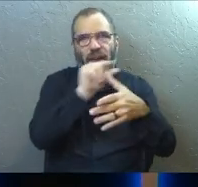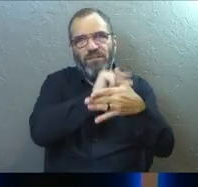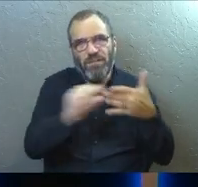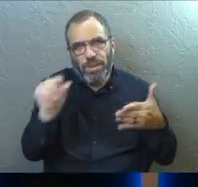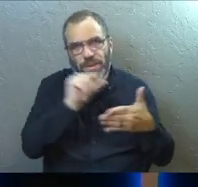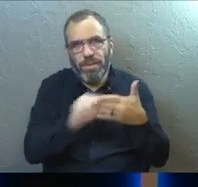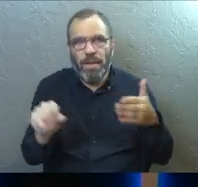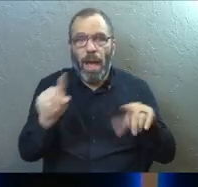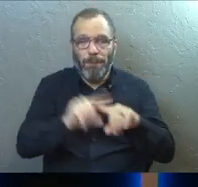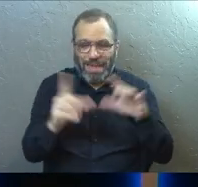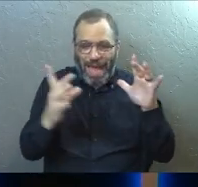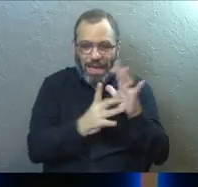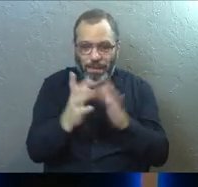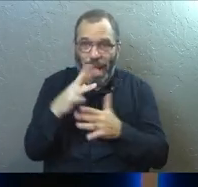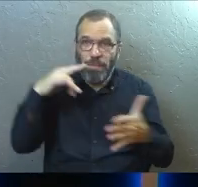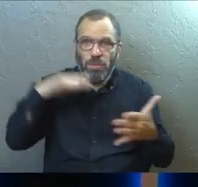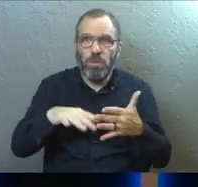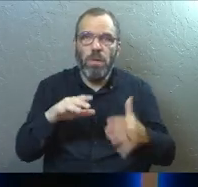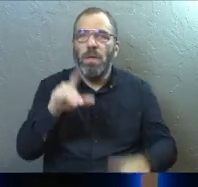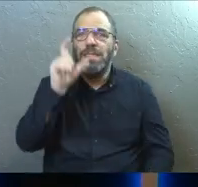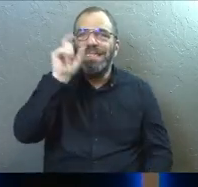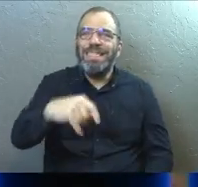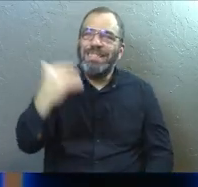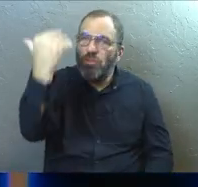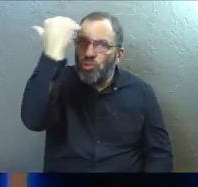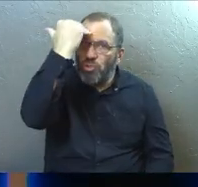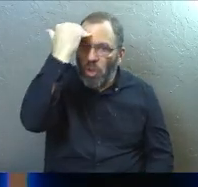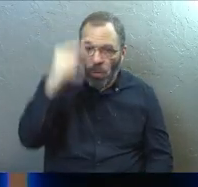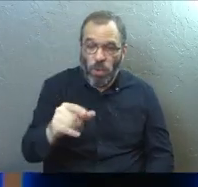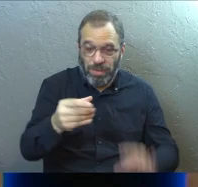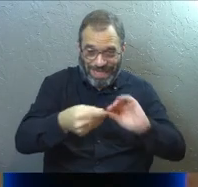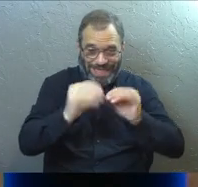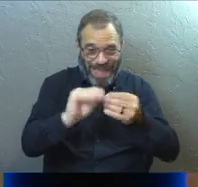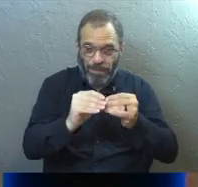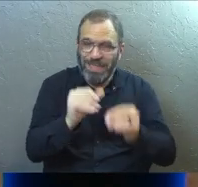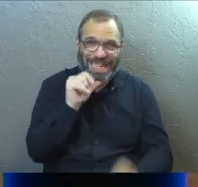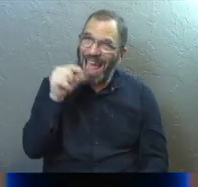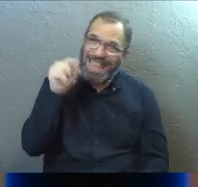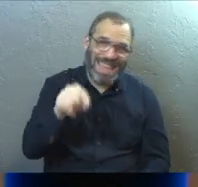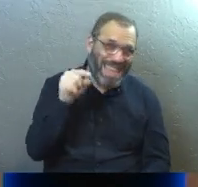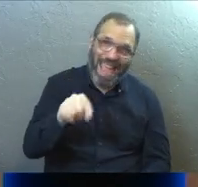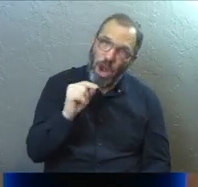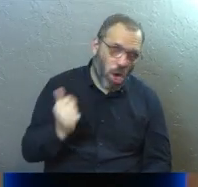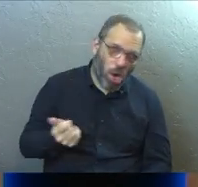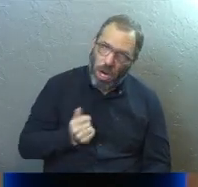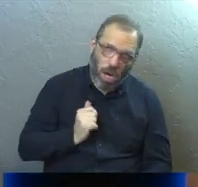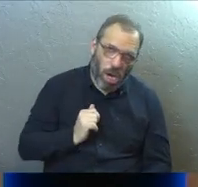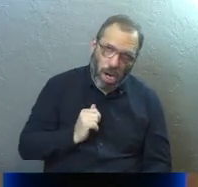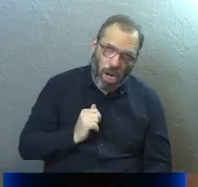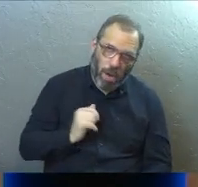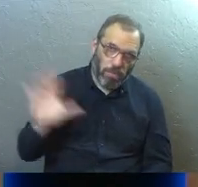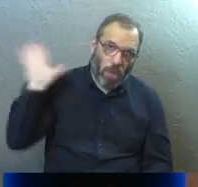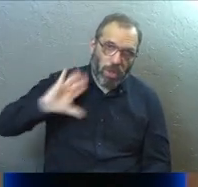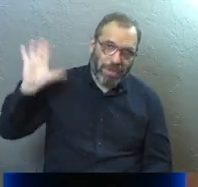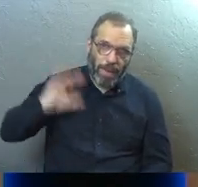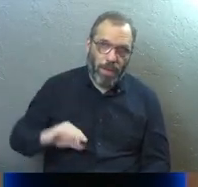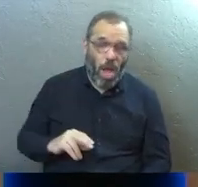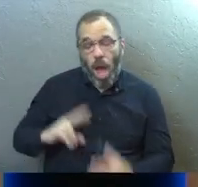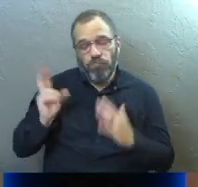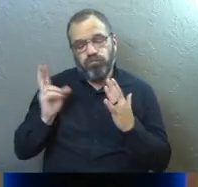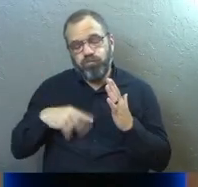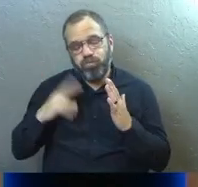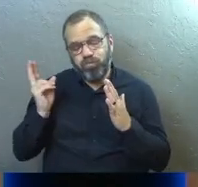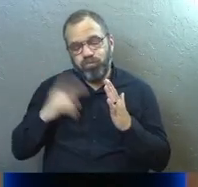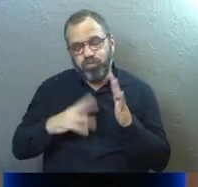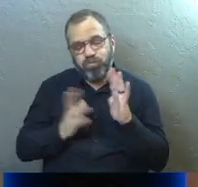But just like a little Bible student note, you need to know those numbers weren't there in the original. And sometimes you're going to be reading